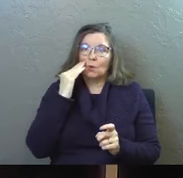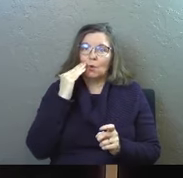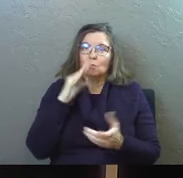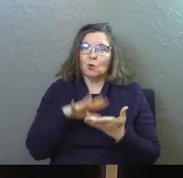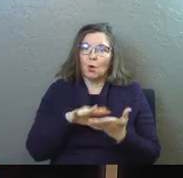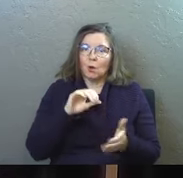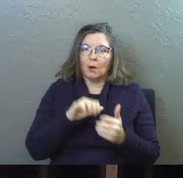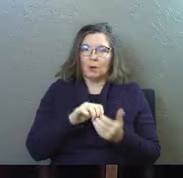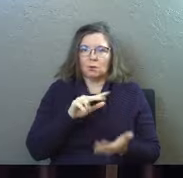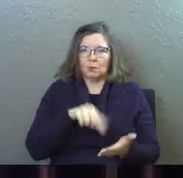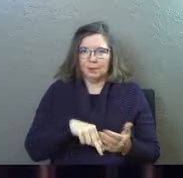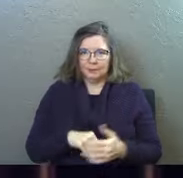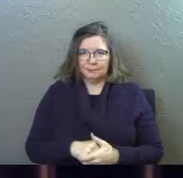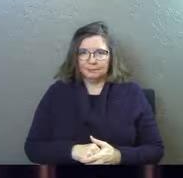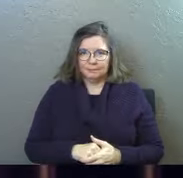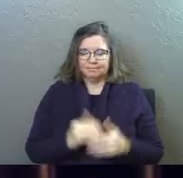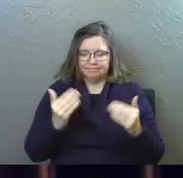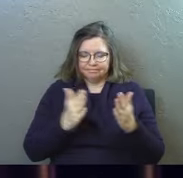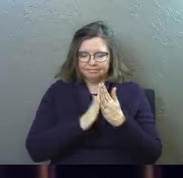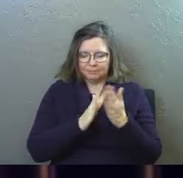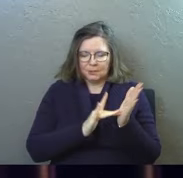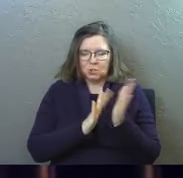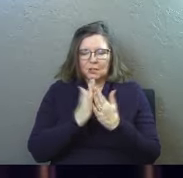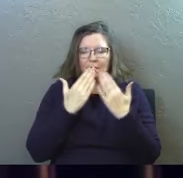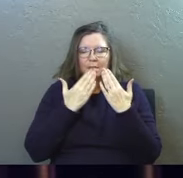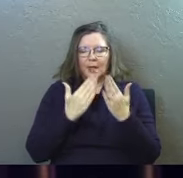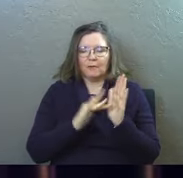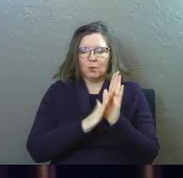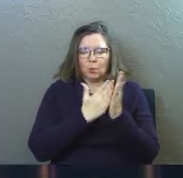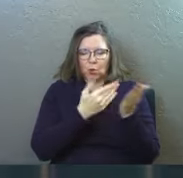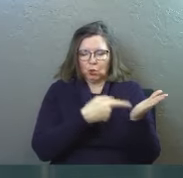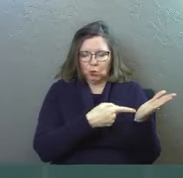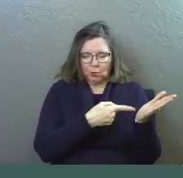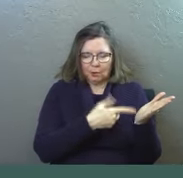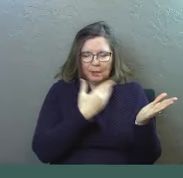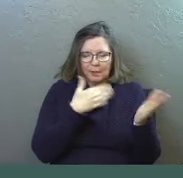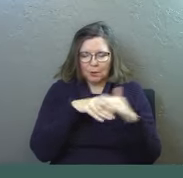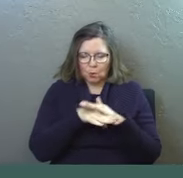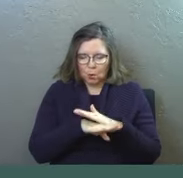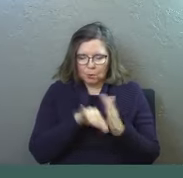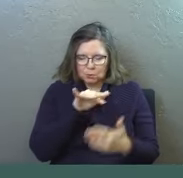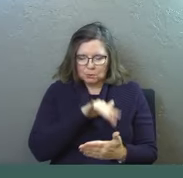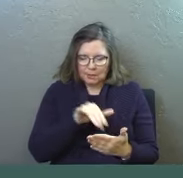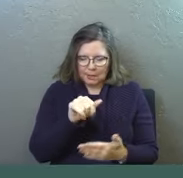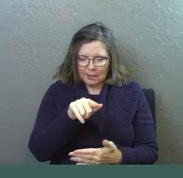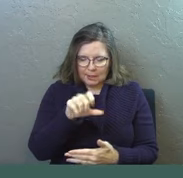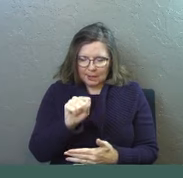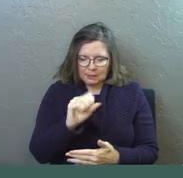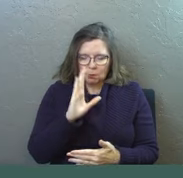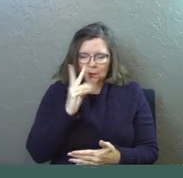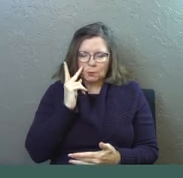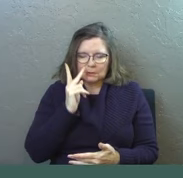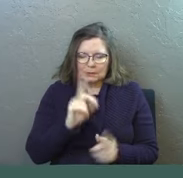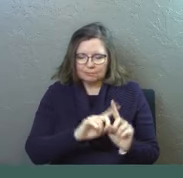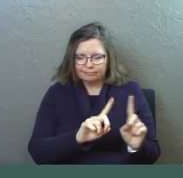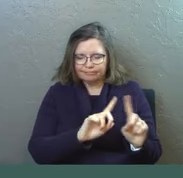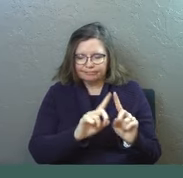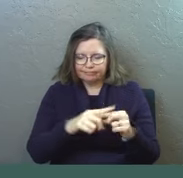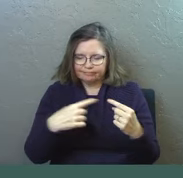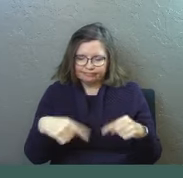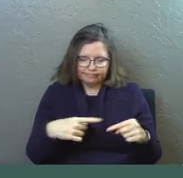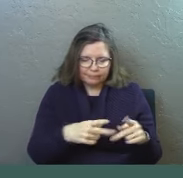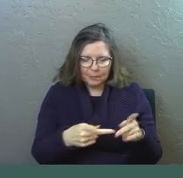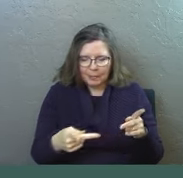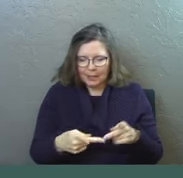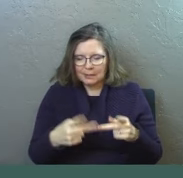let's pray Jesus thank you for your word thank you as we go into the book of Acts Lord and we're going to see all these controversial